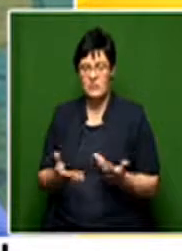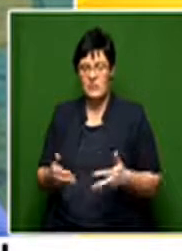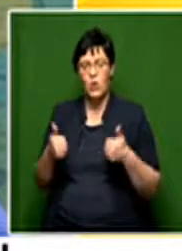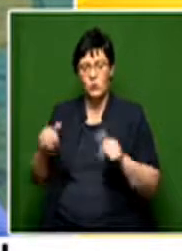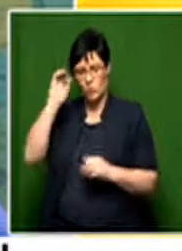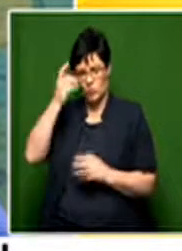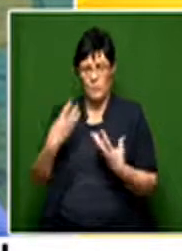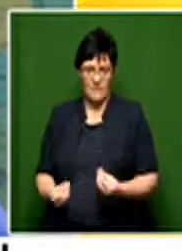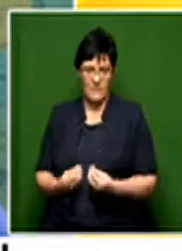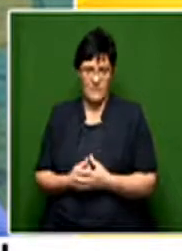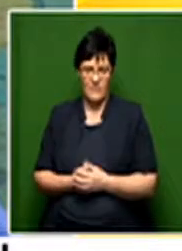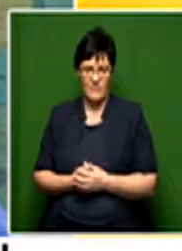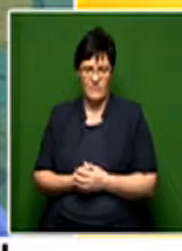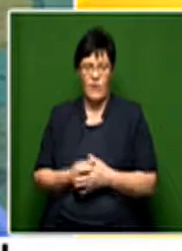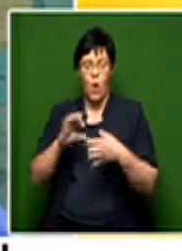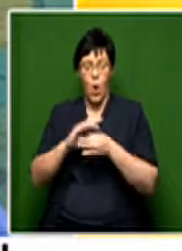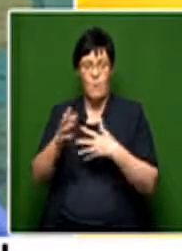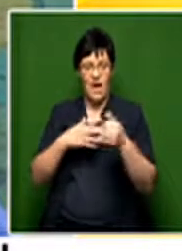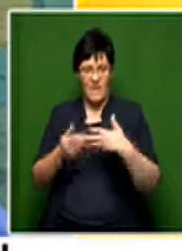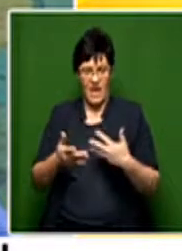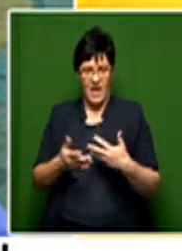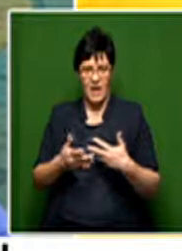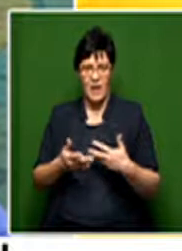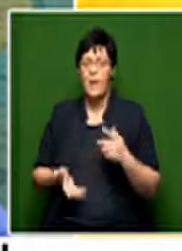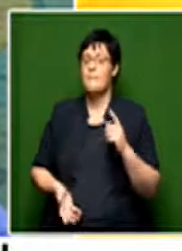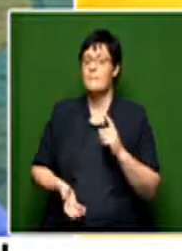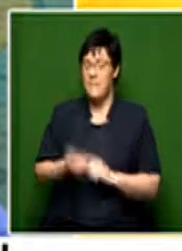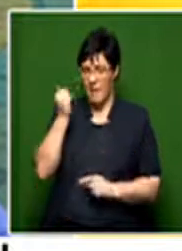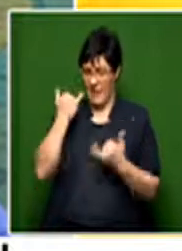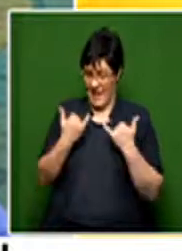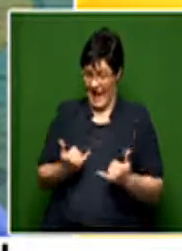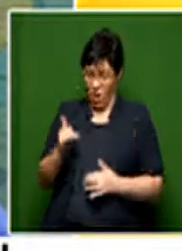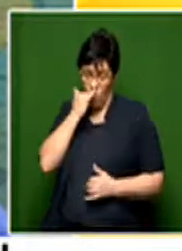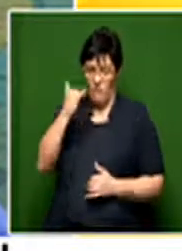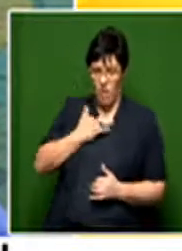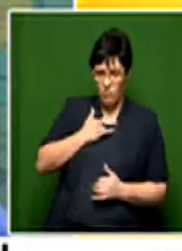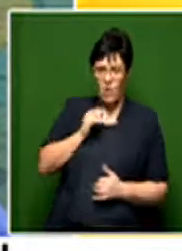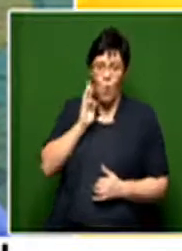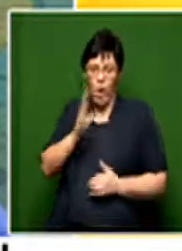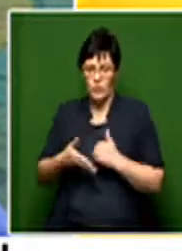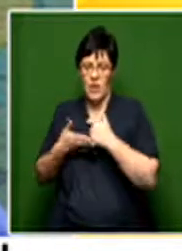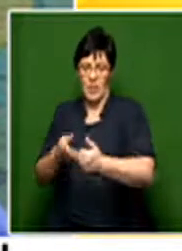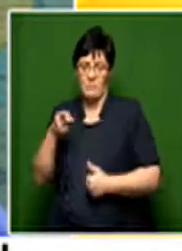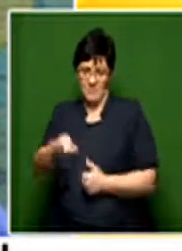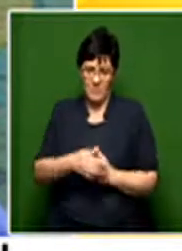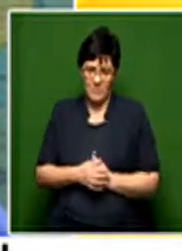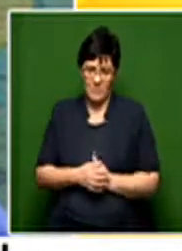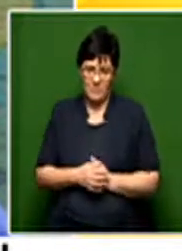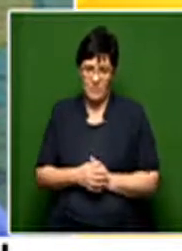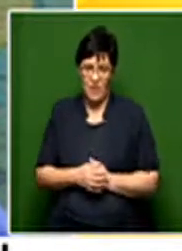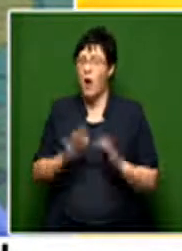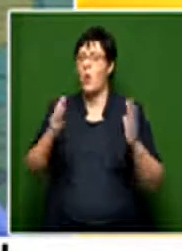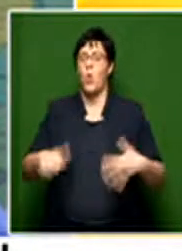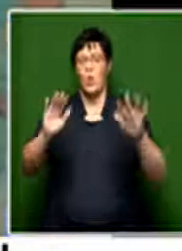some good news for you. Yes. The home affairs department have gotten hold of us now. They want to help you. So